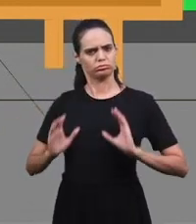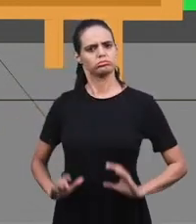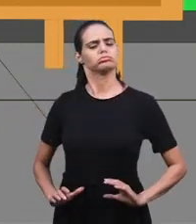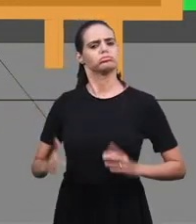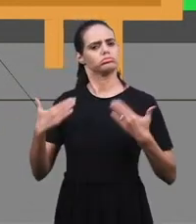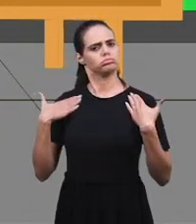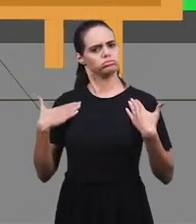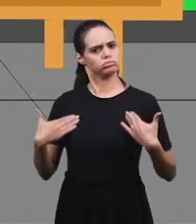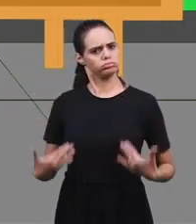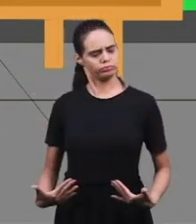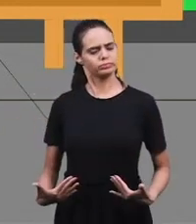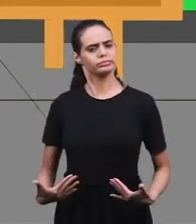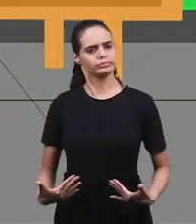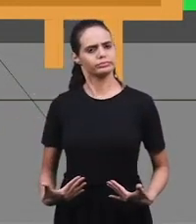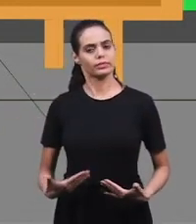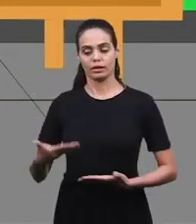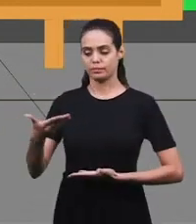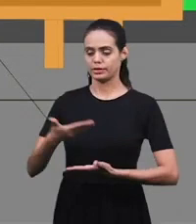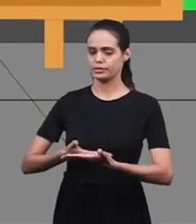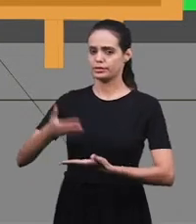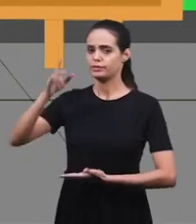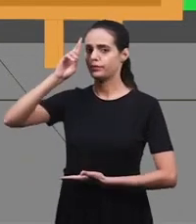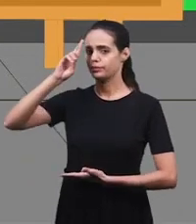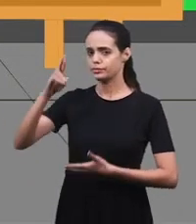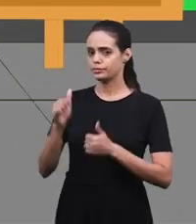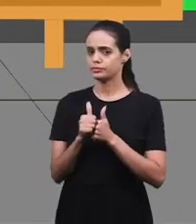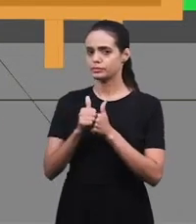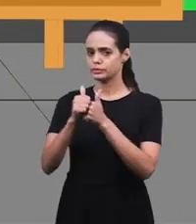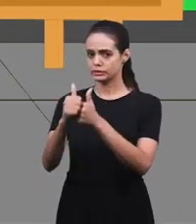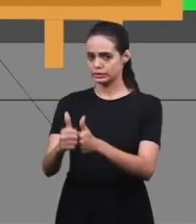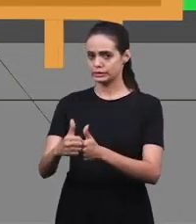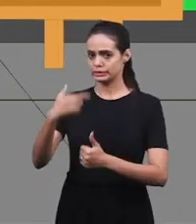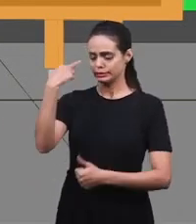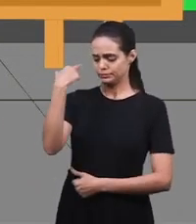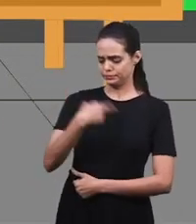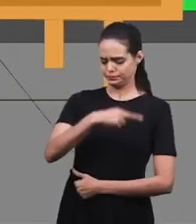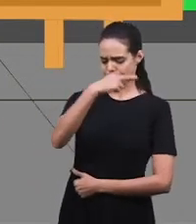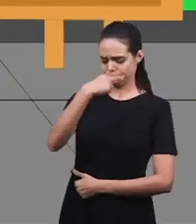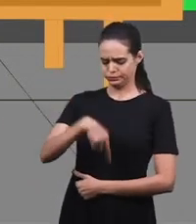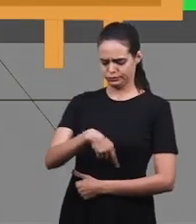To serve the Lord, we need to deny ourselves, our flesh, our desires.